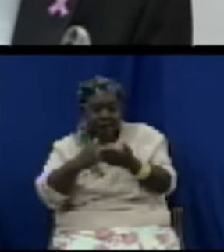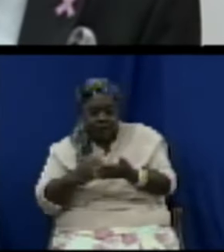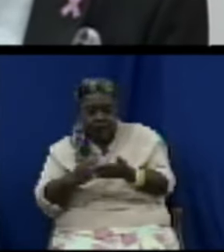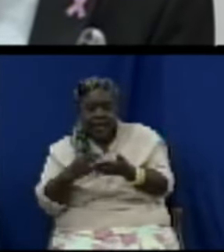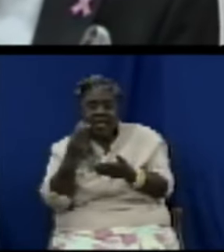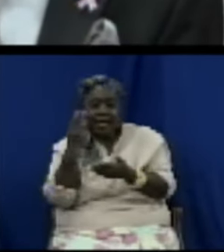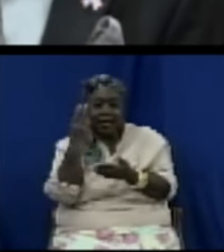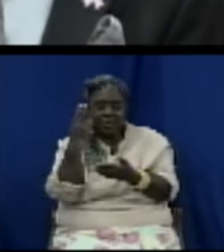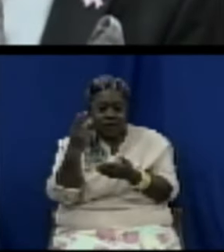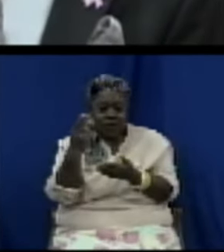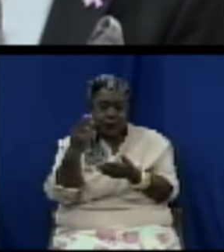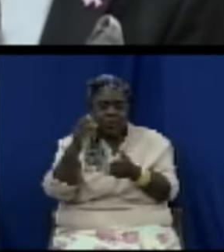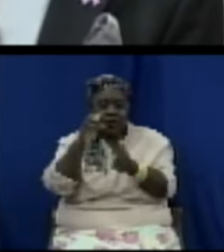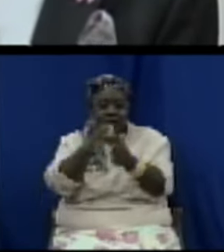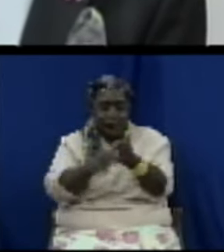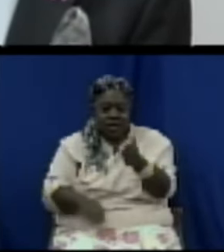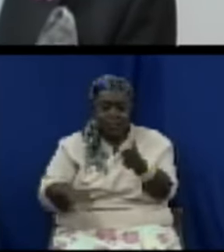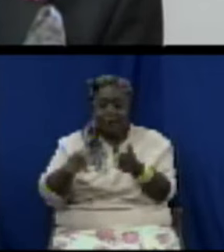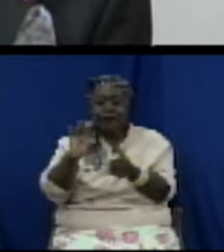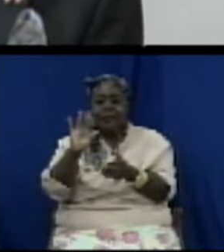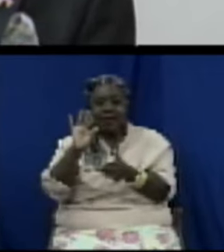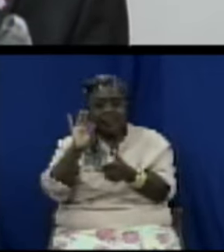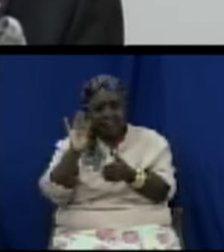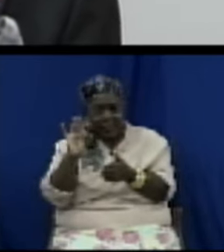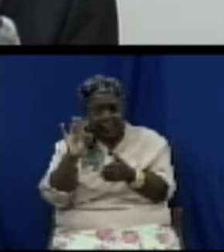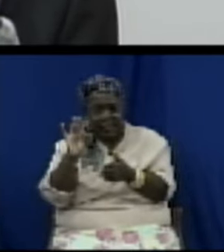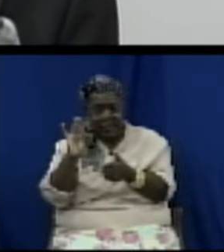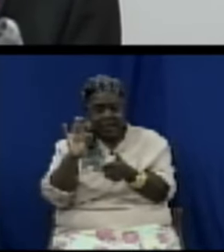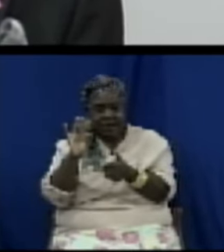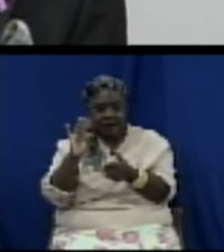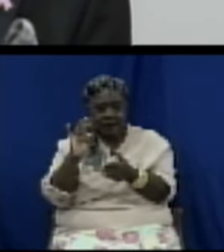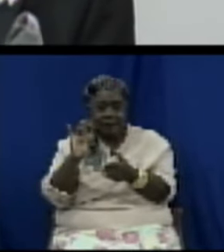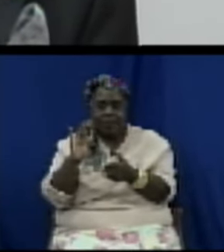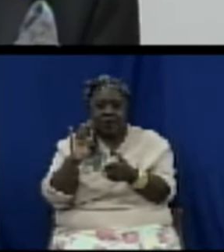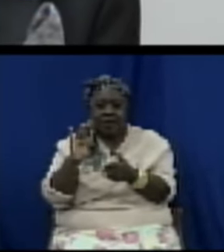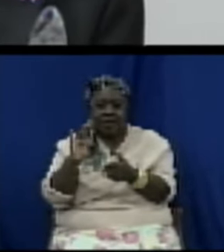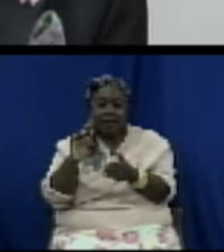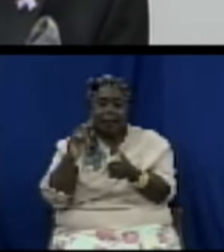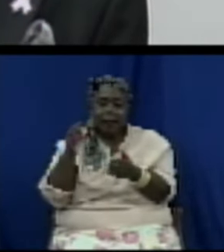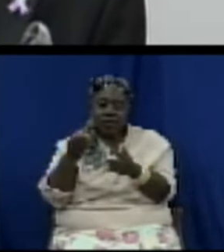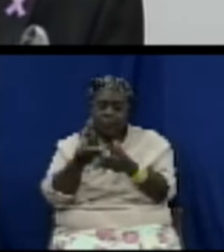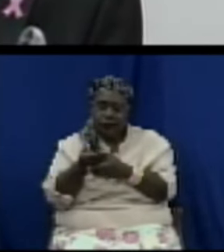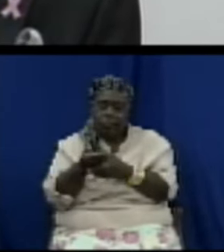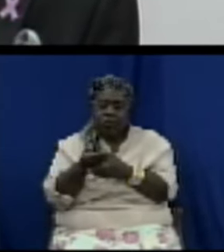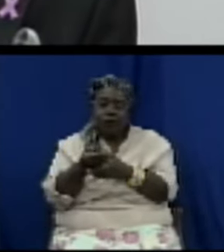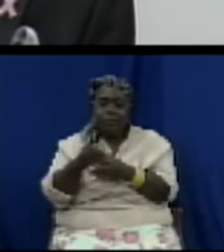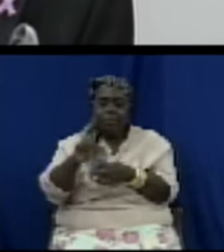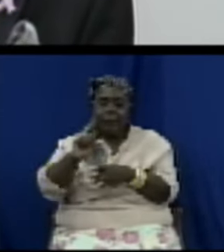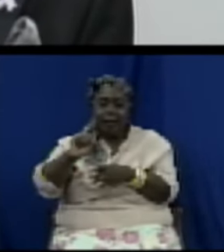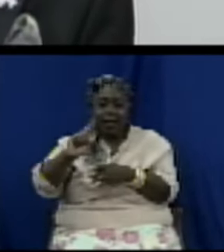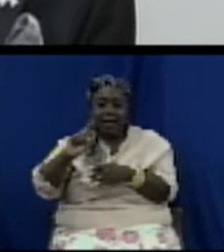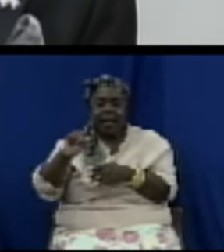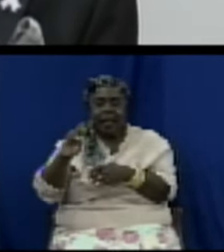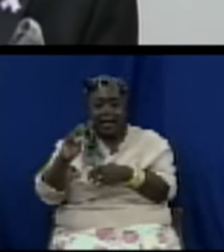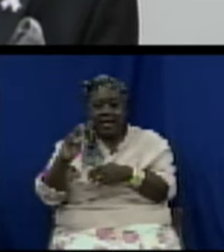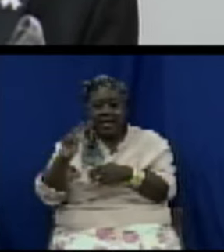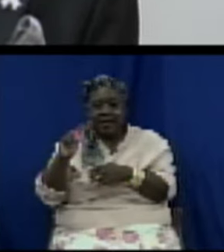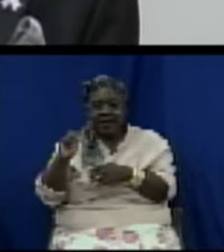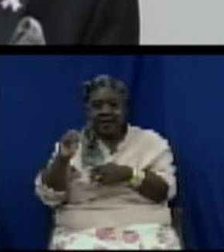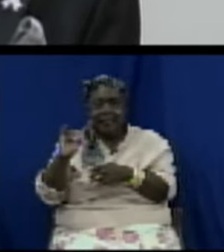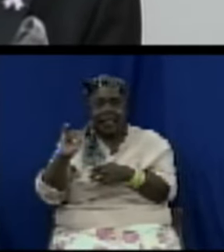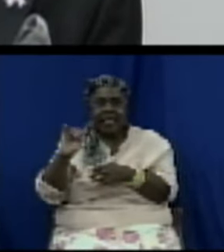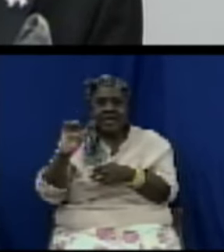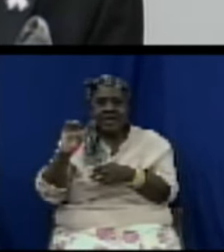Treaty of Chakramas and in accordance with Article 186 it provides